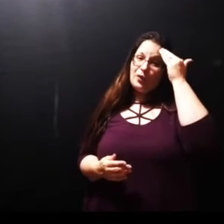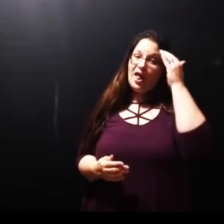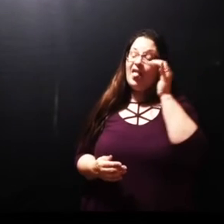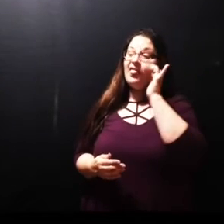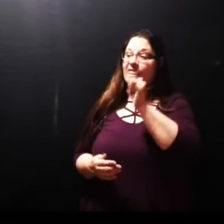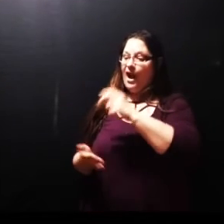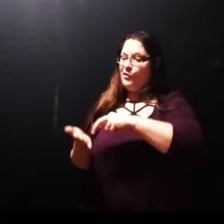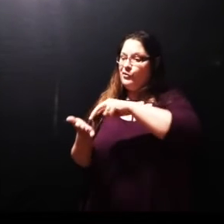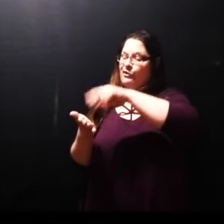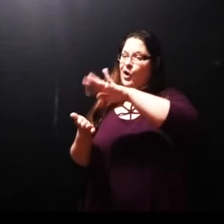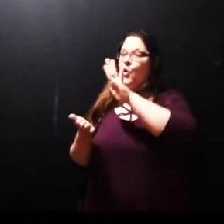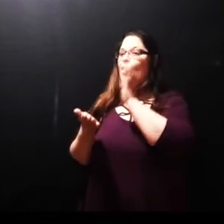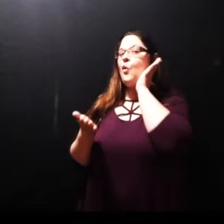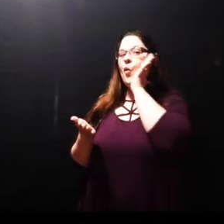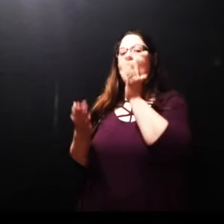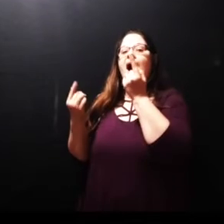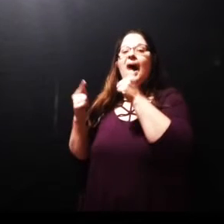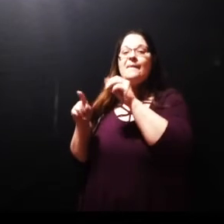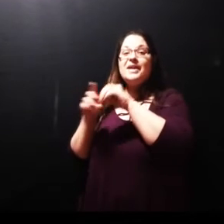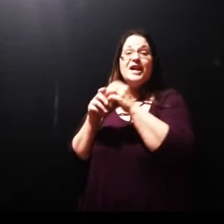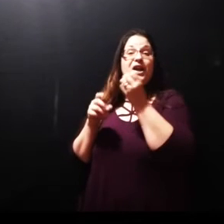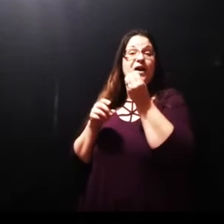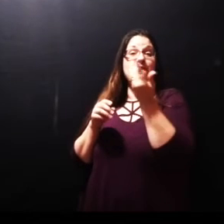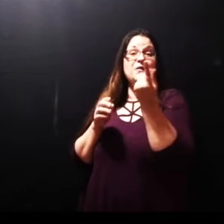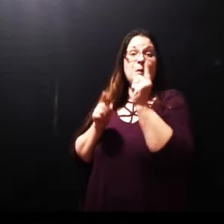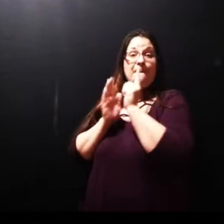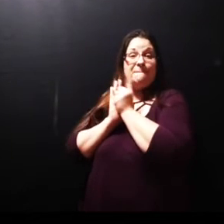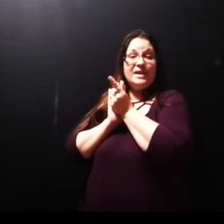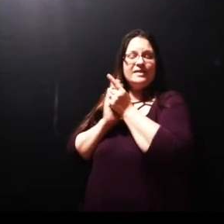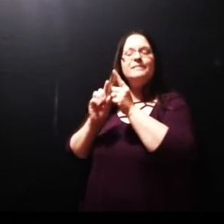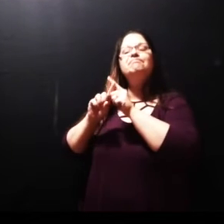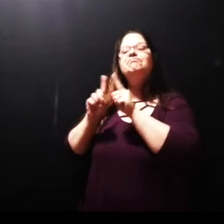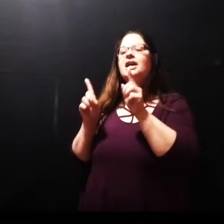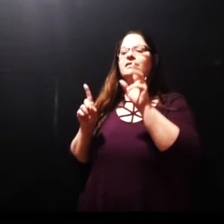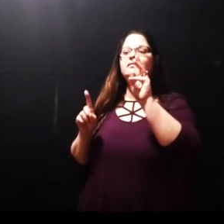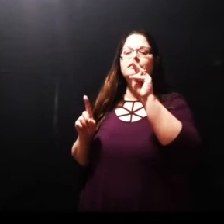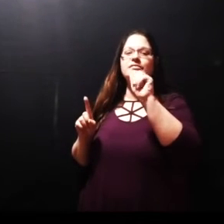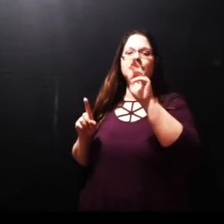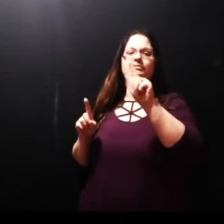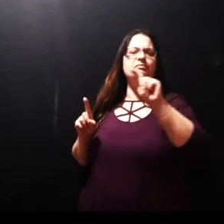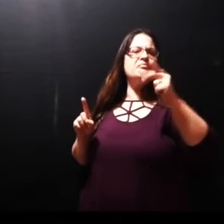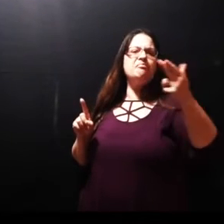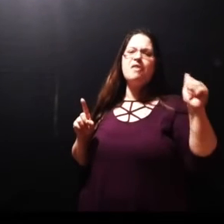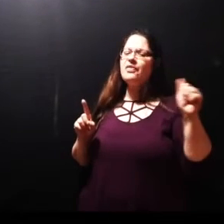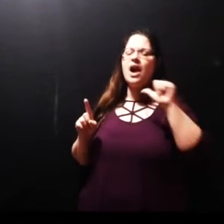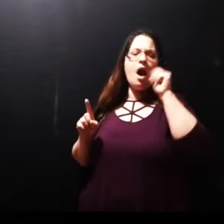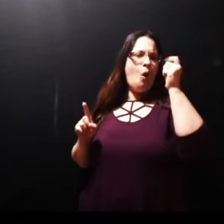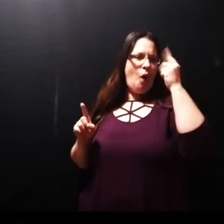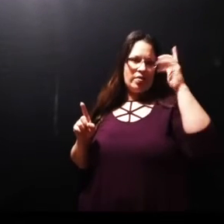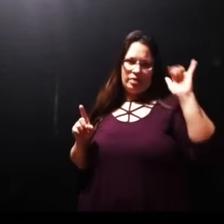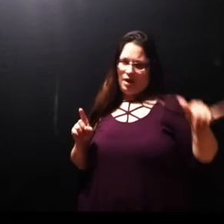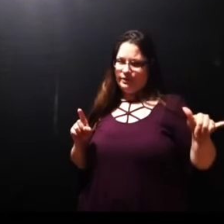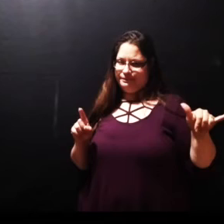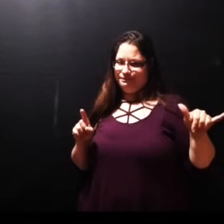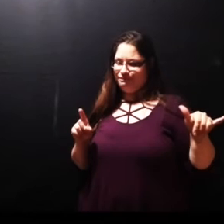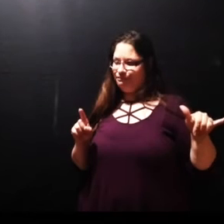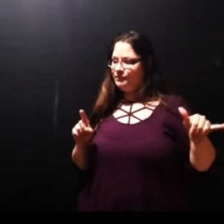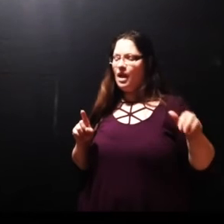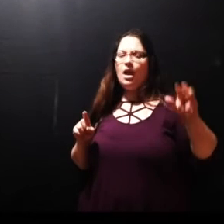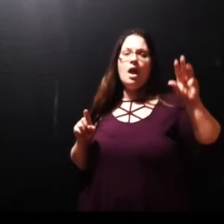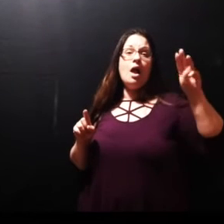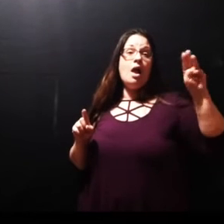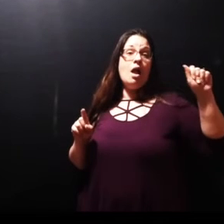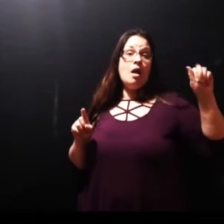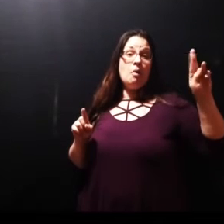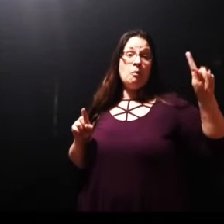referring to a resurrection that is going to take place in a very few minutes that day but Martha doesn't connect that at all